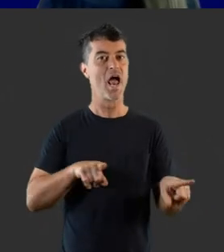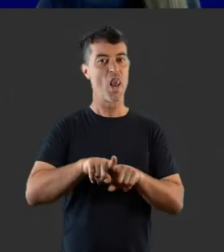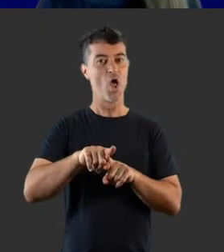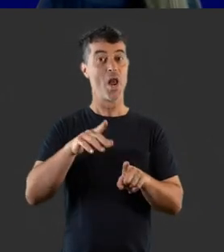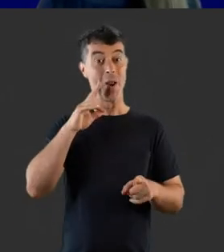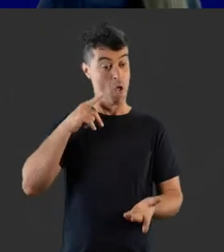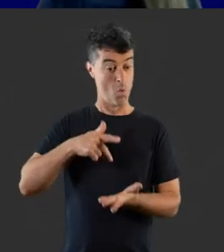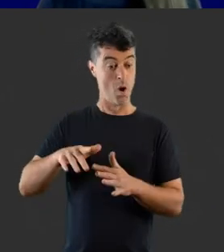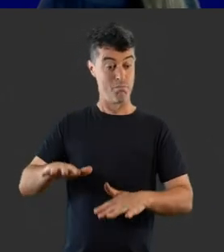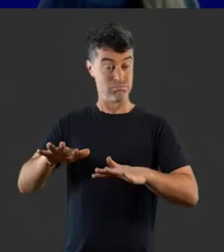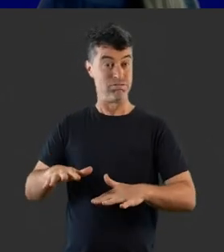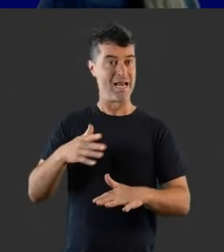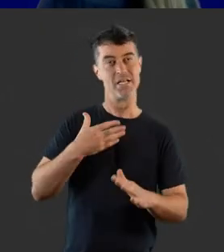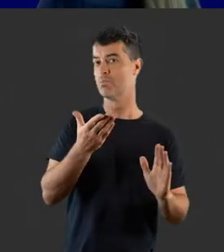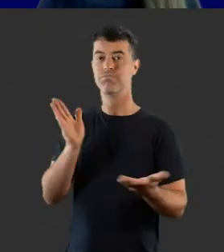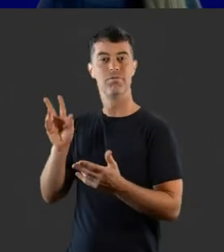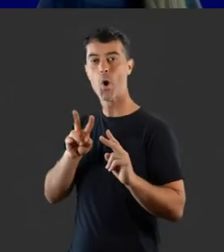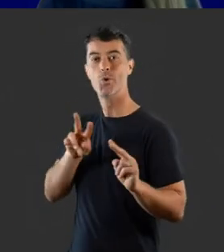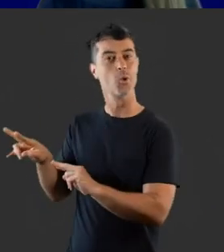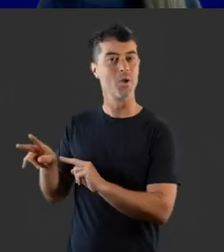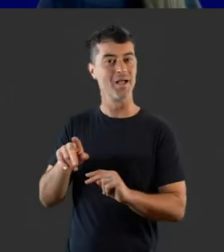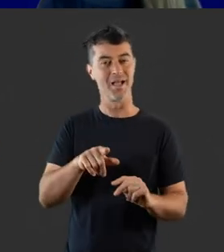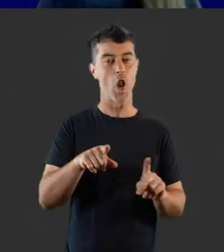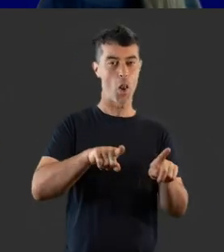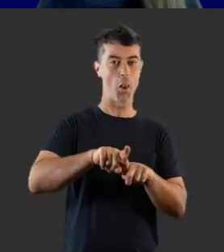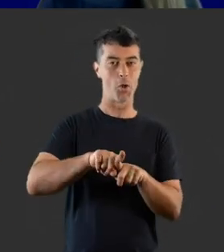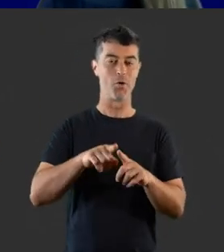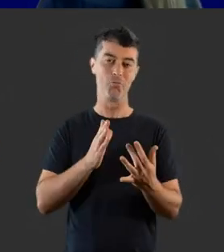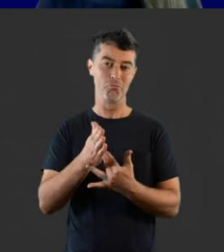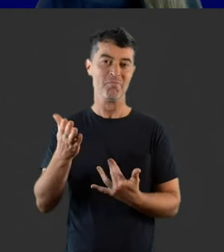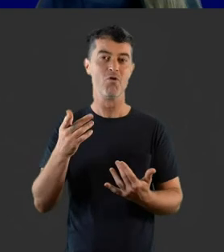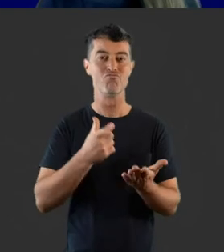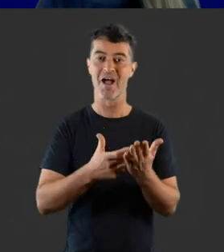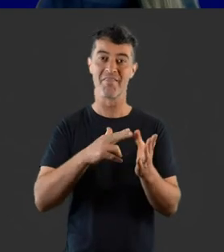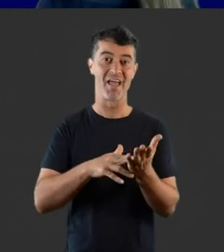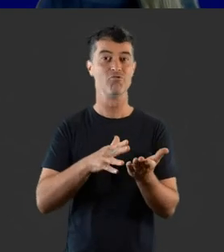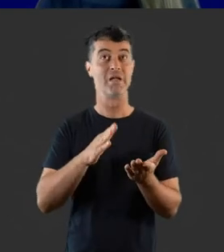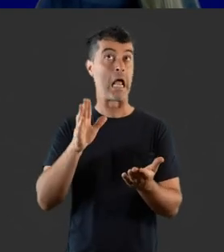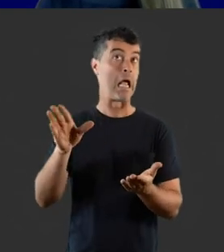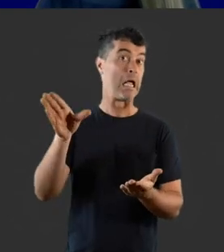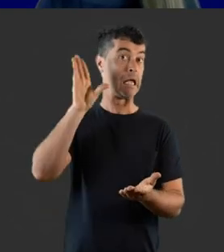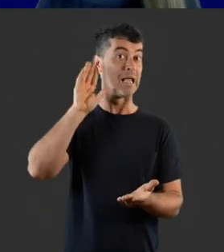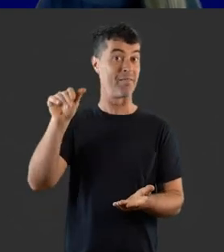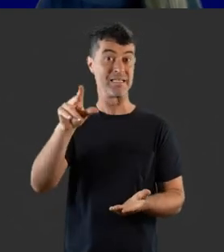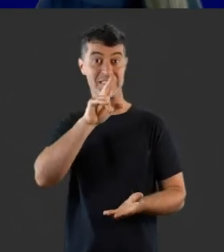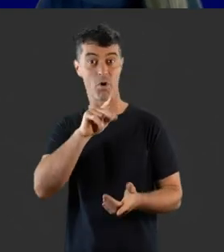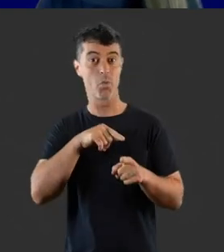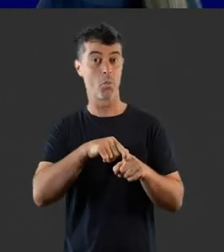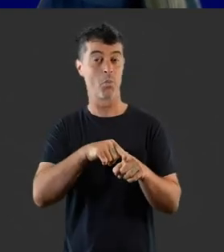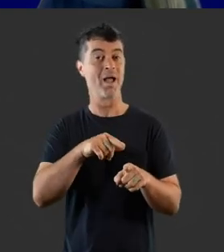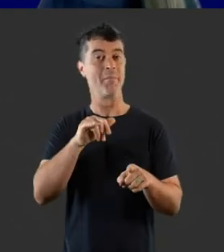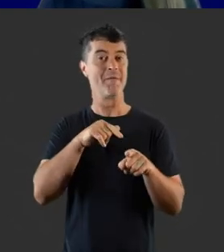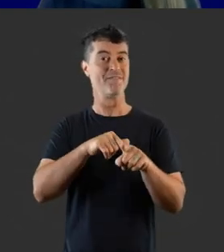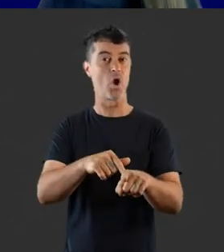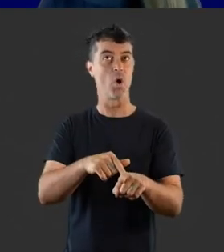floor and have learned they need to turn to look at a person when they enter the room. Rather than hearing the spoken words, a person